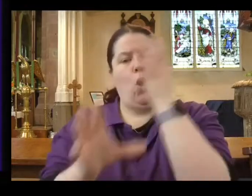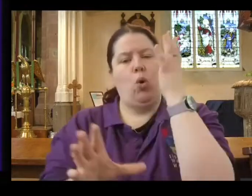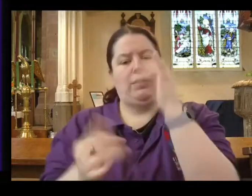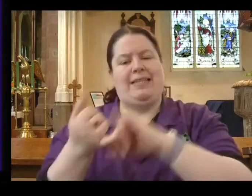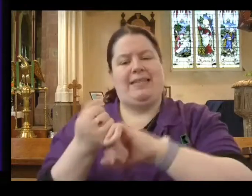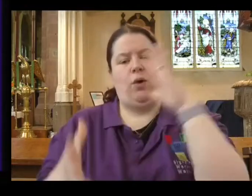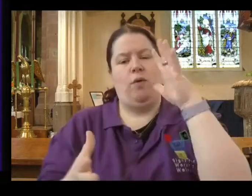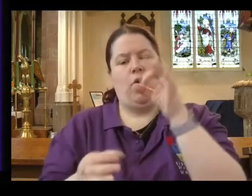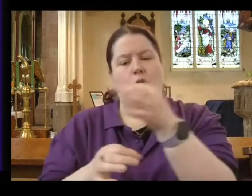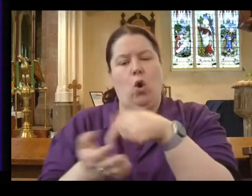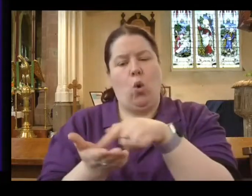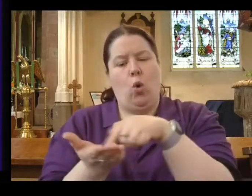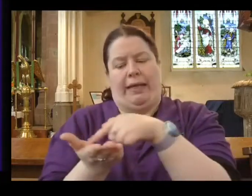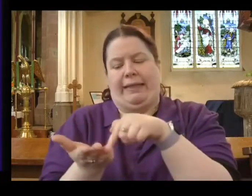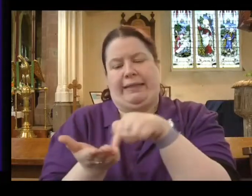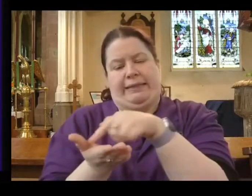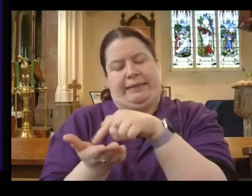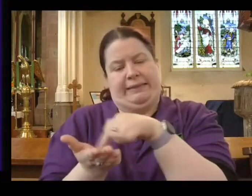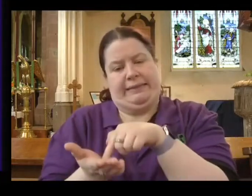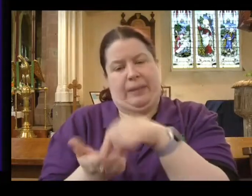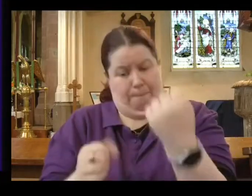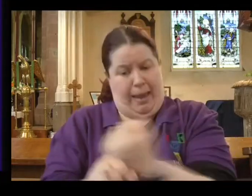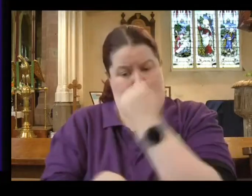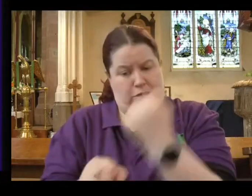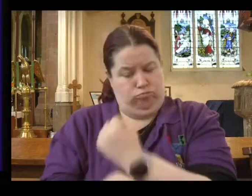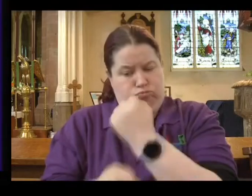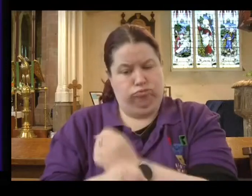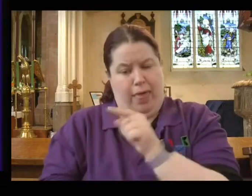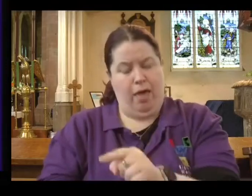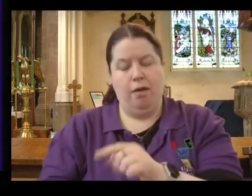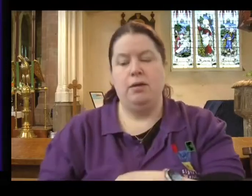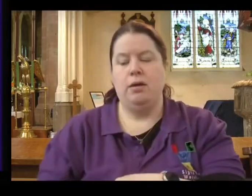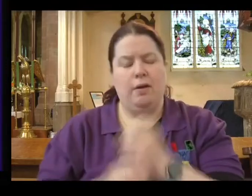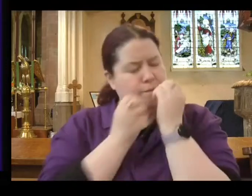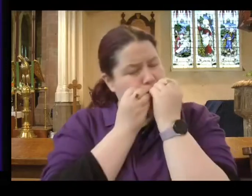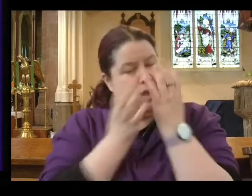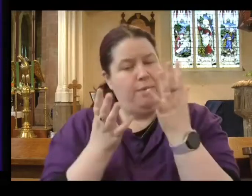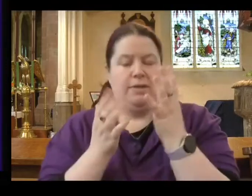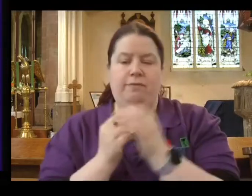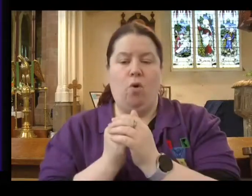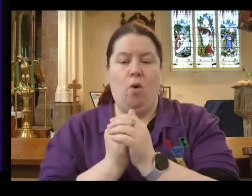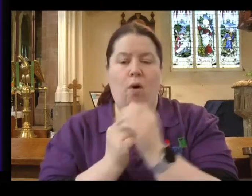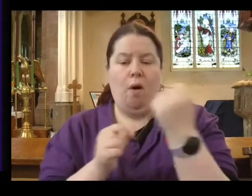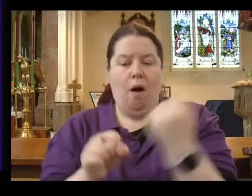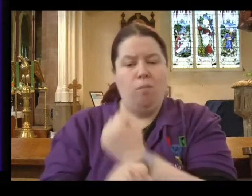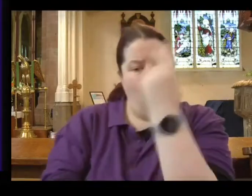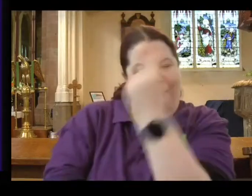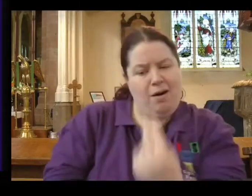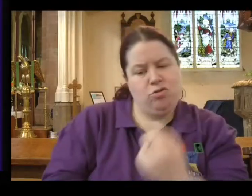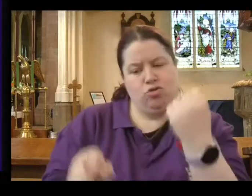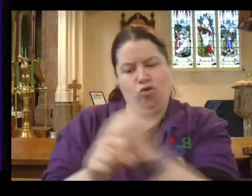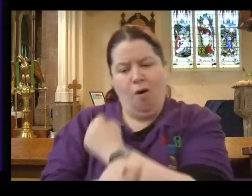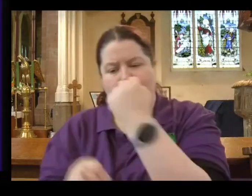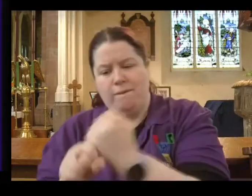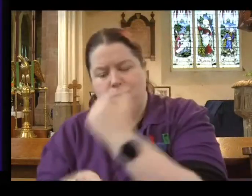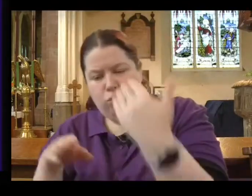It held the royal mint in effect. It was famous for its arts and crafts. Some of you might have heard the expression, as rich as